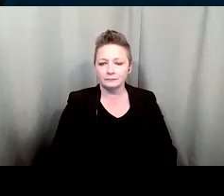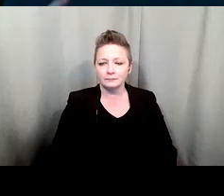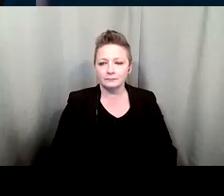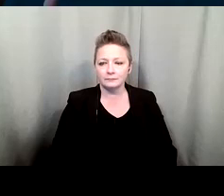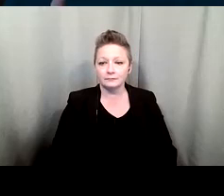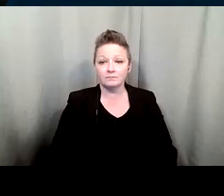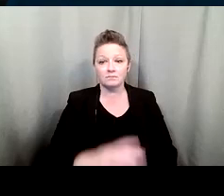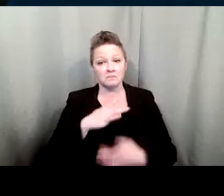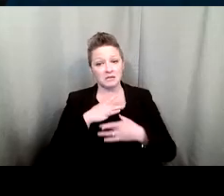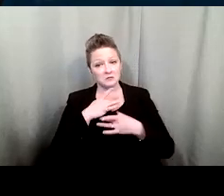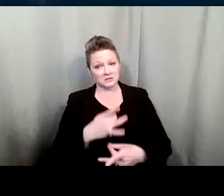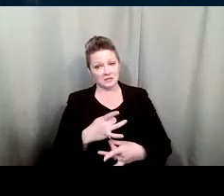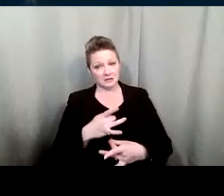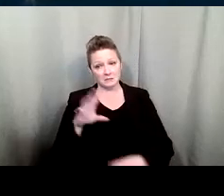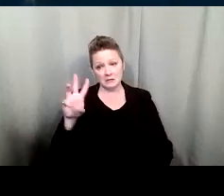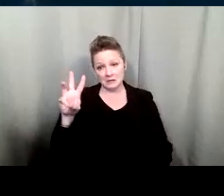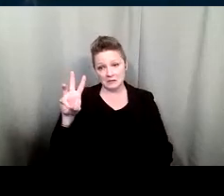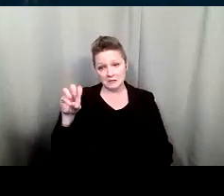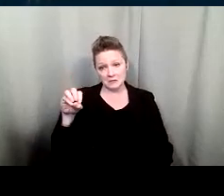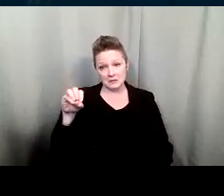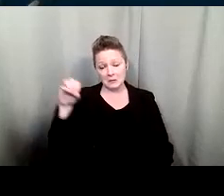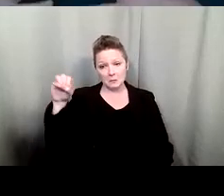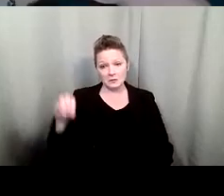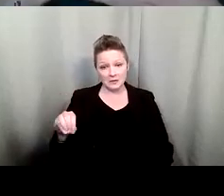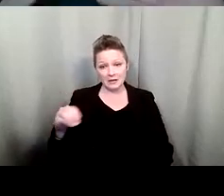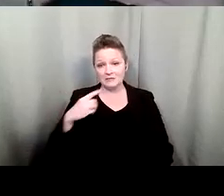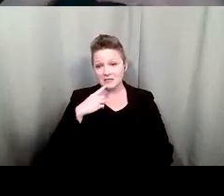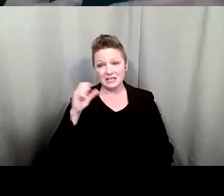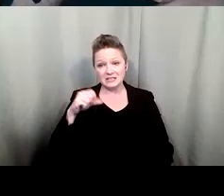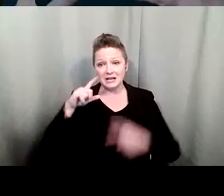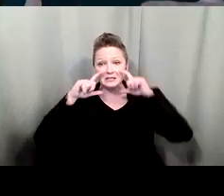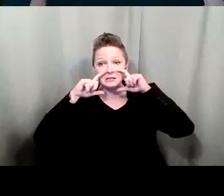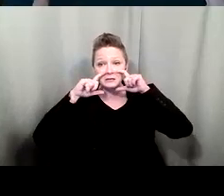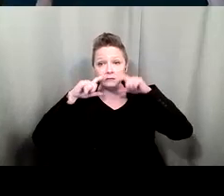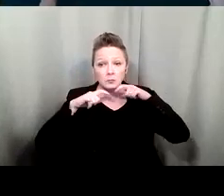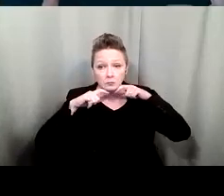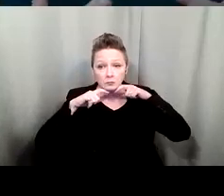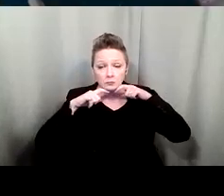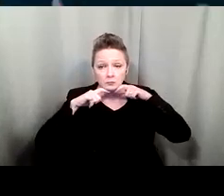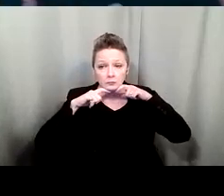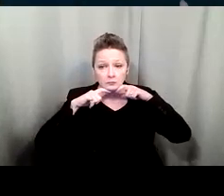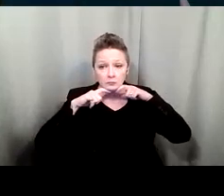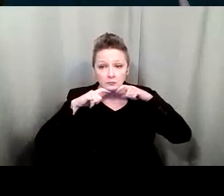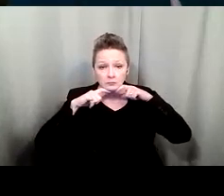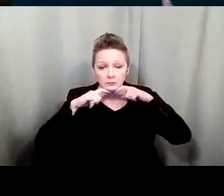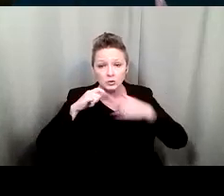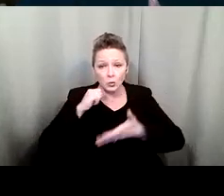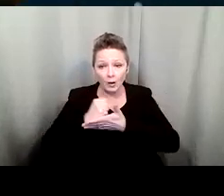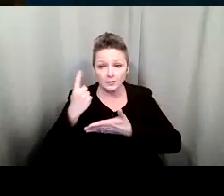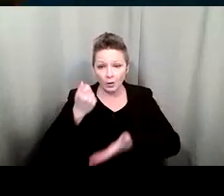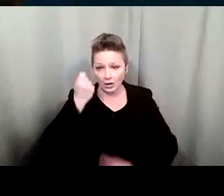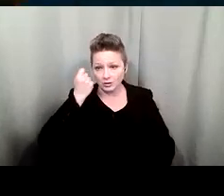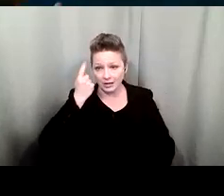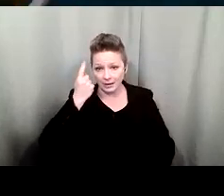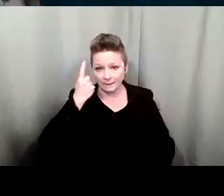Interesting because 60% of people said they have taken their masks down to help somebody understand.